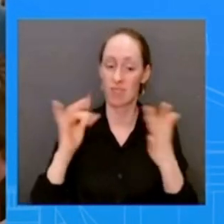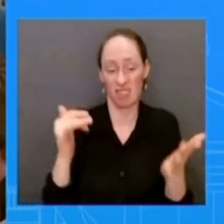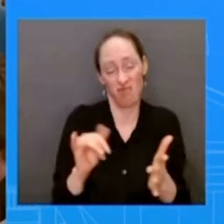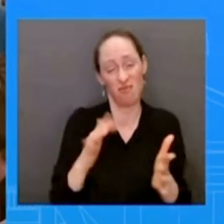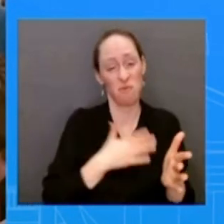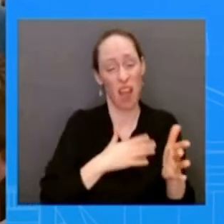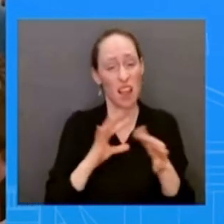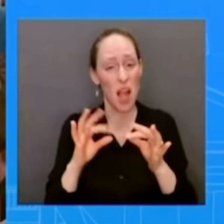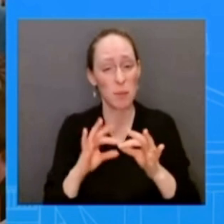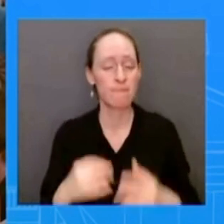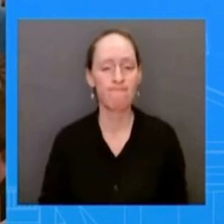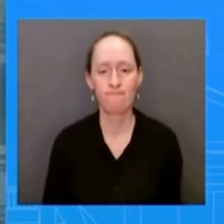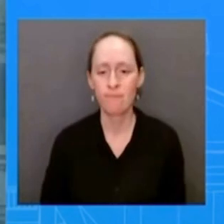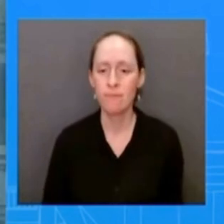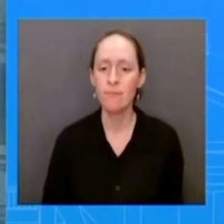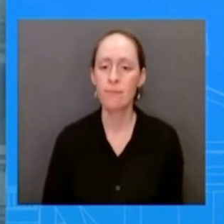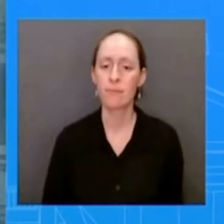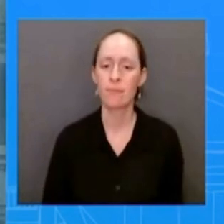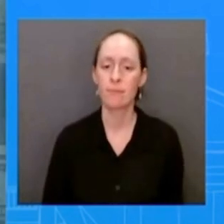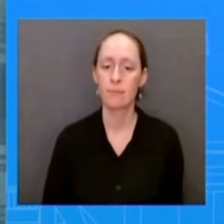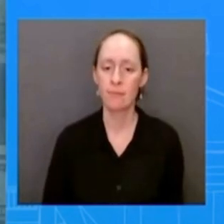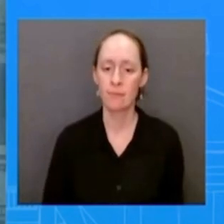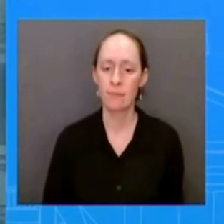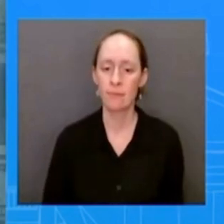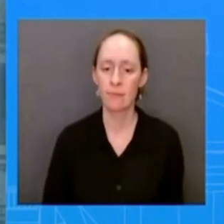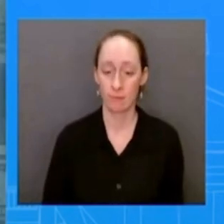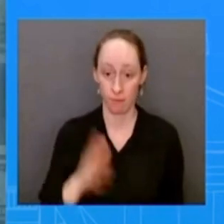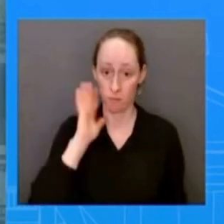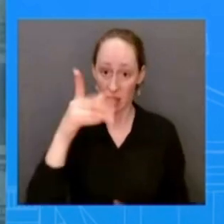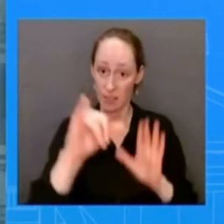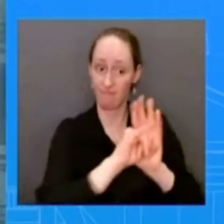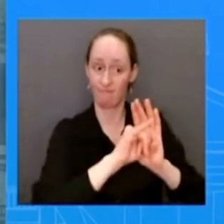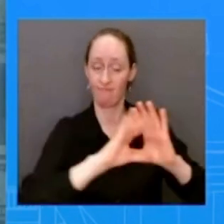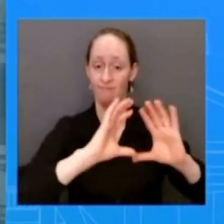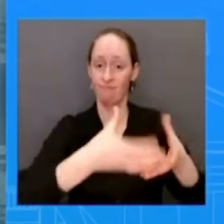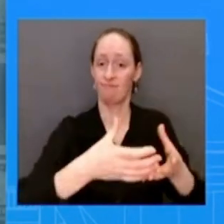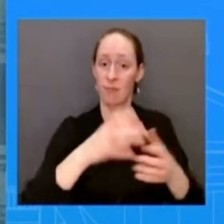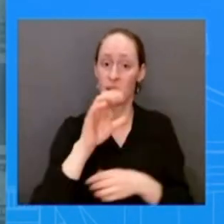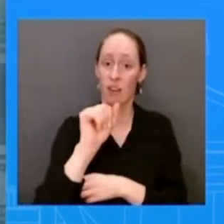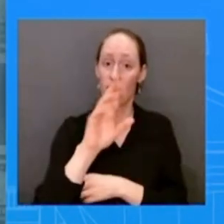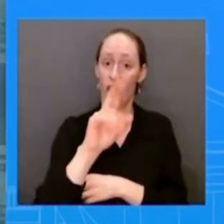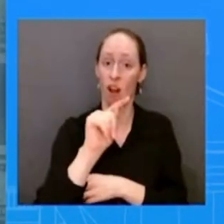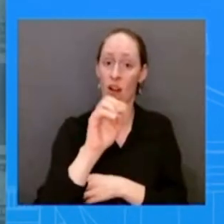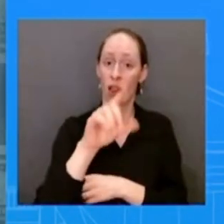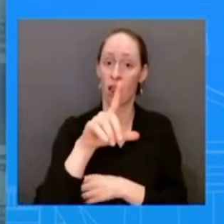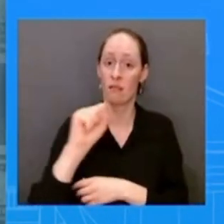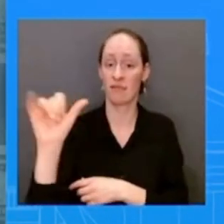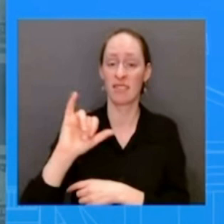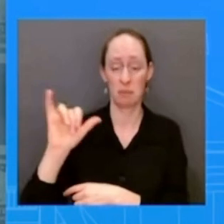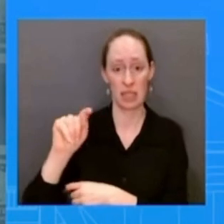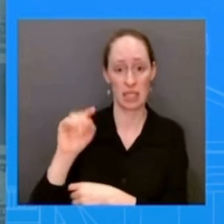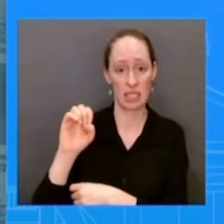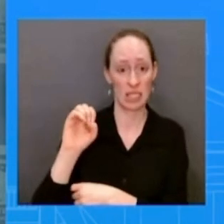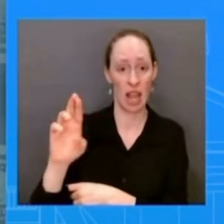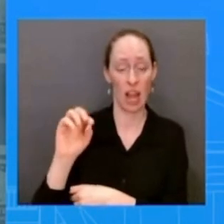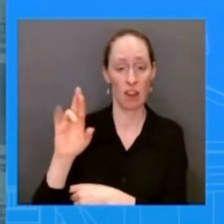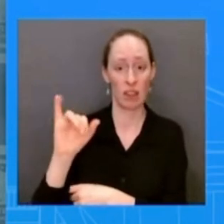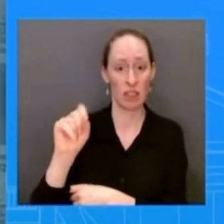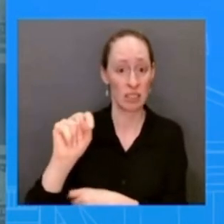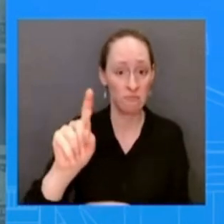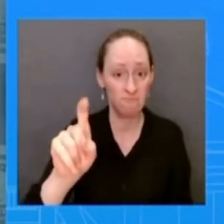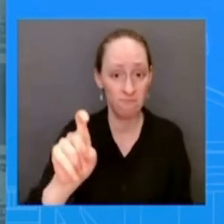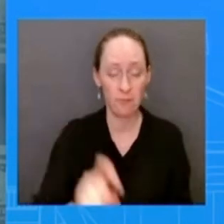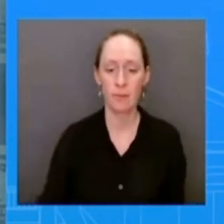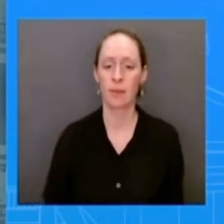organizations as sub-senators i don't have any i don't have any policy or announcements to make from here okay thanks rain last night tucker carlson